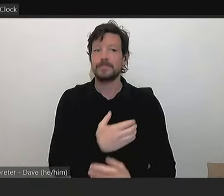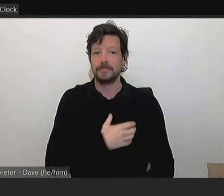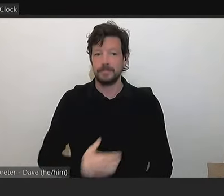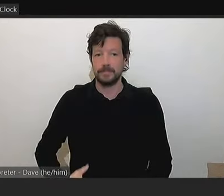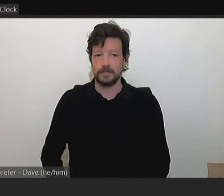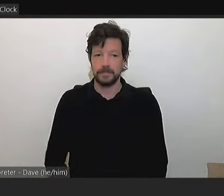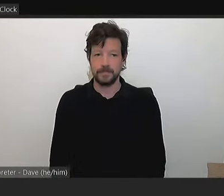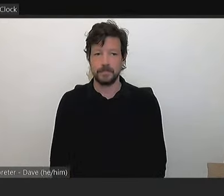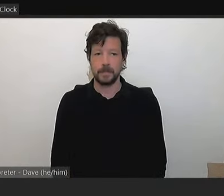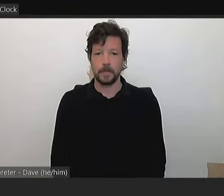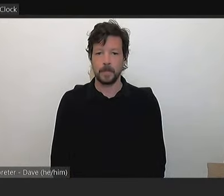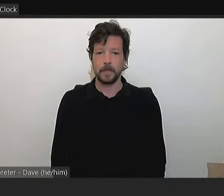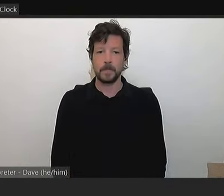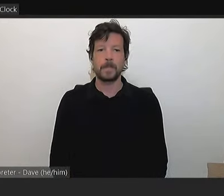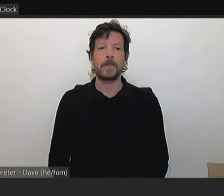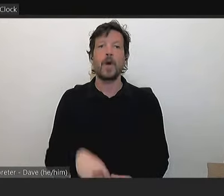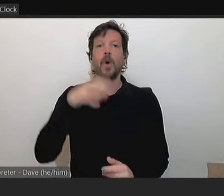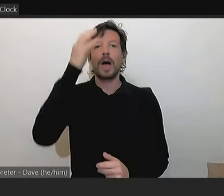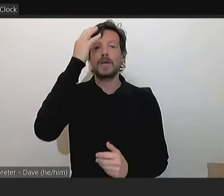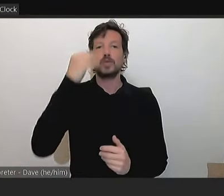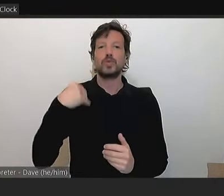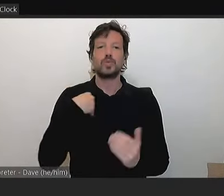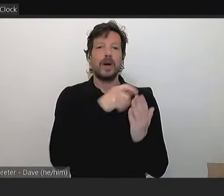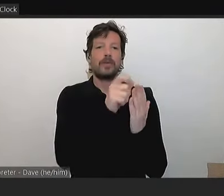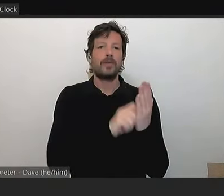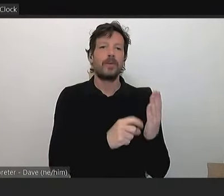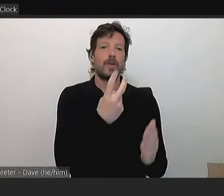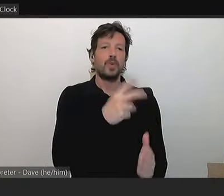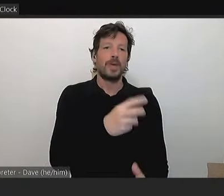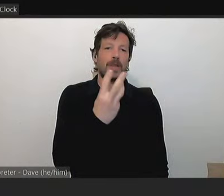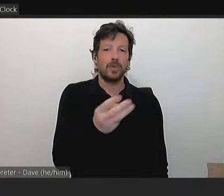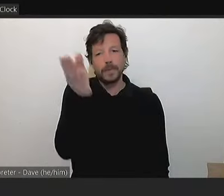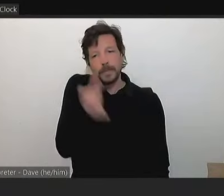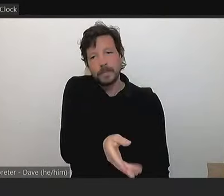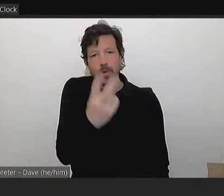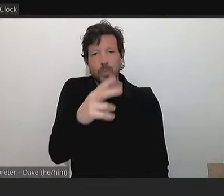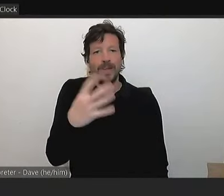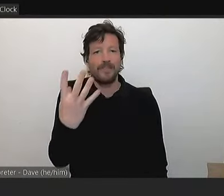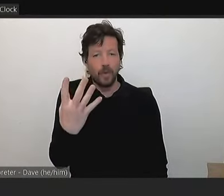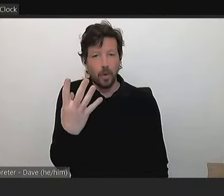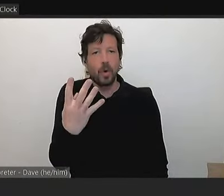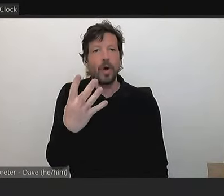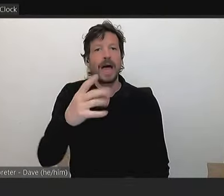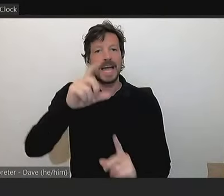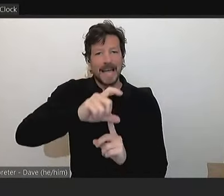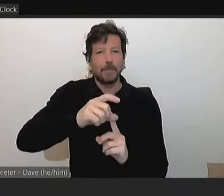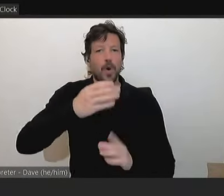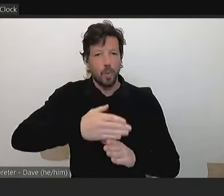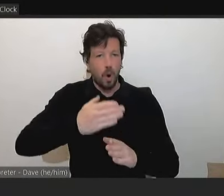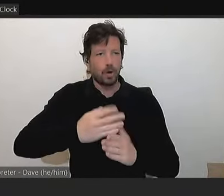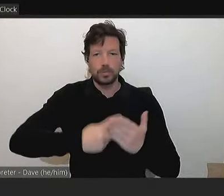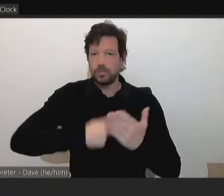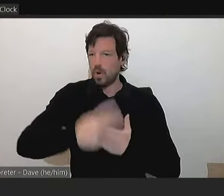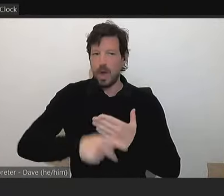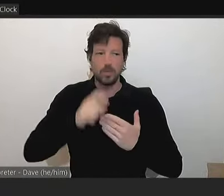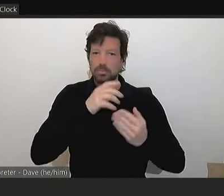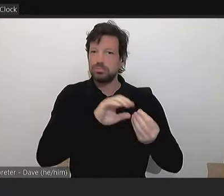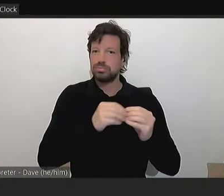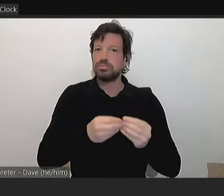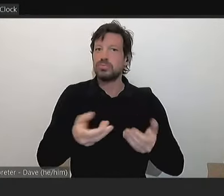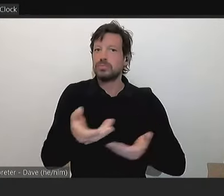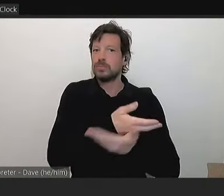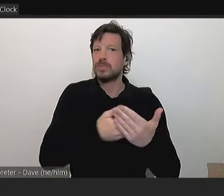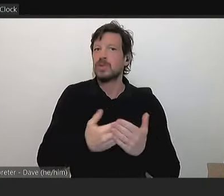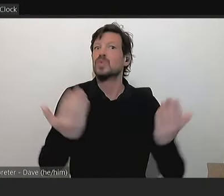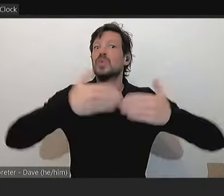Council's draft 2324 Capital Works Program that is being considered at tonight's Council meeting commits